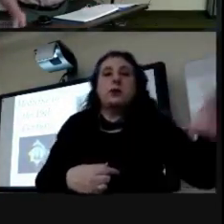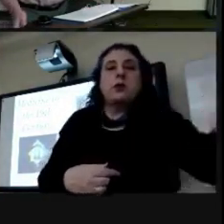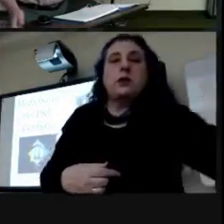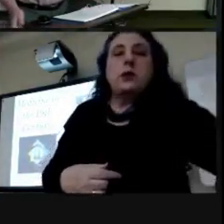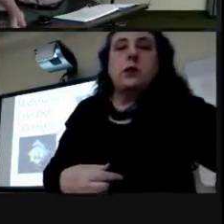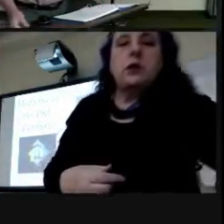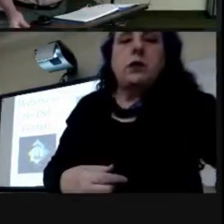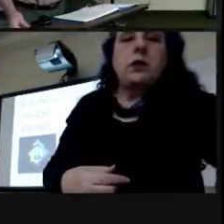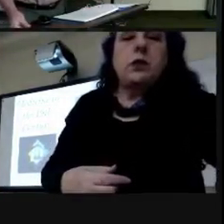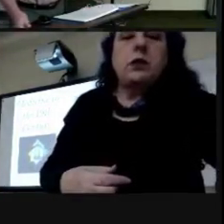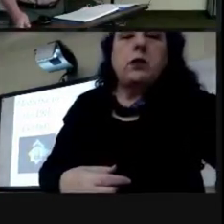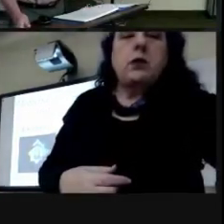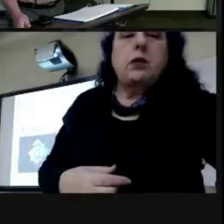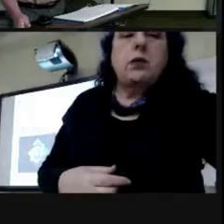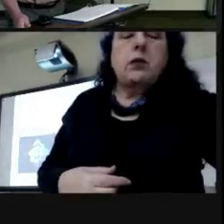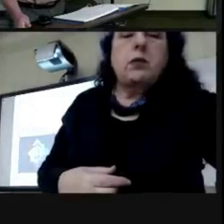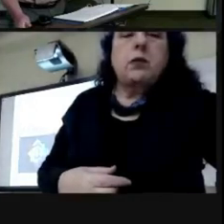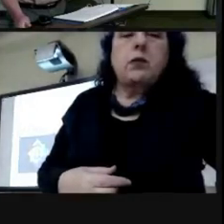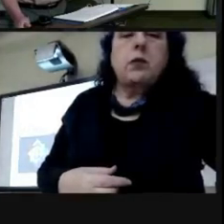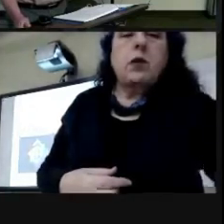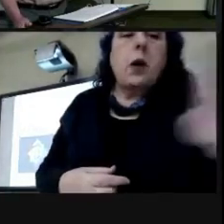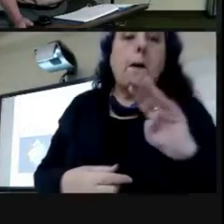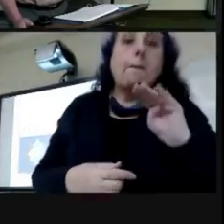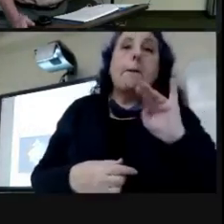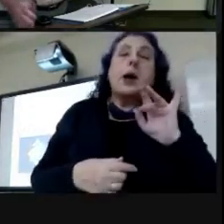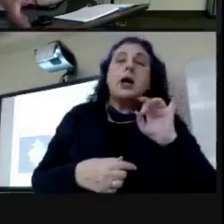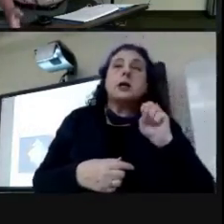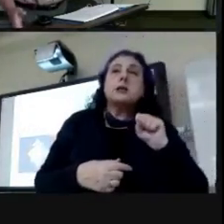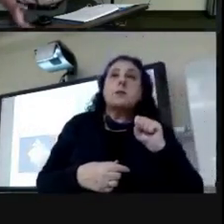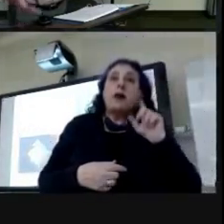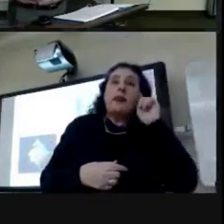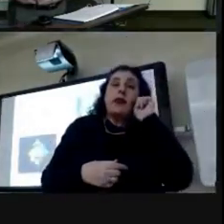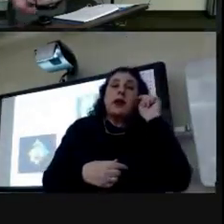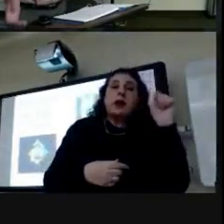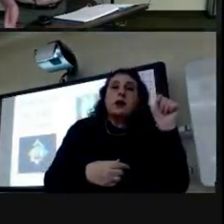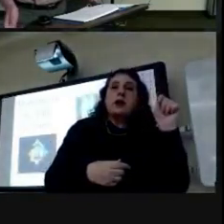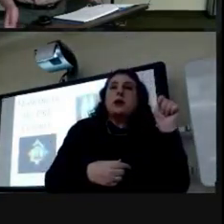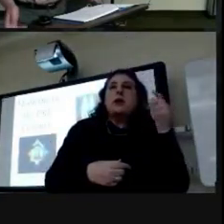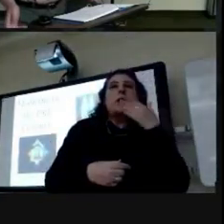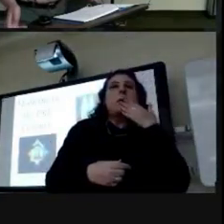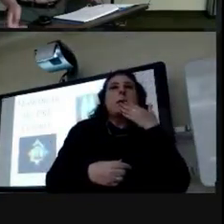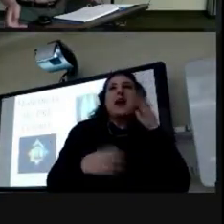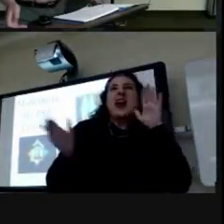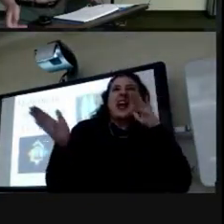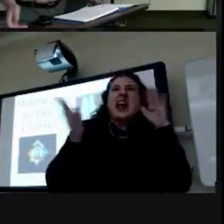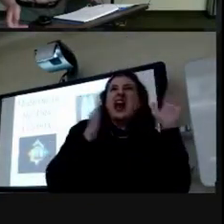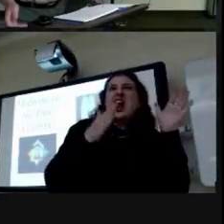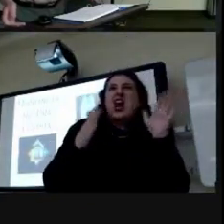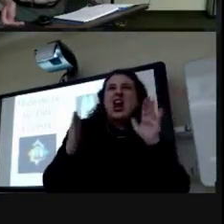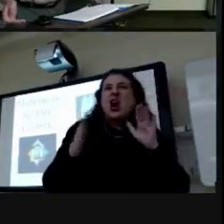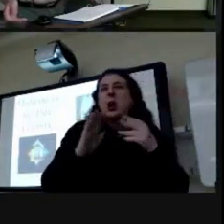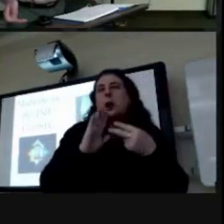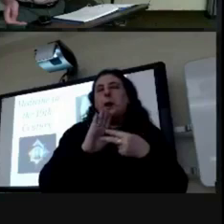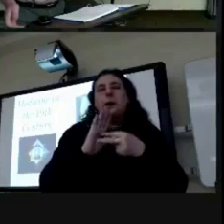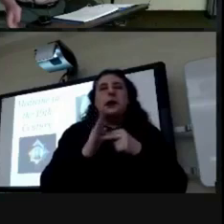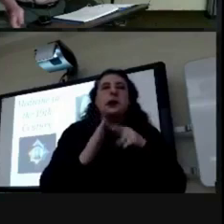short miasma theory states that uh my myasmas or bad air um